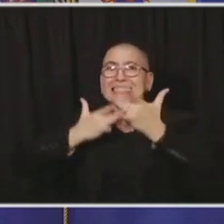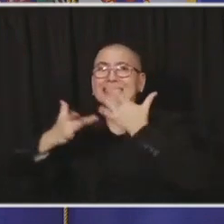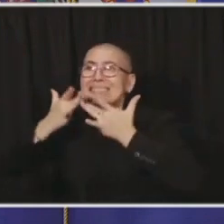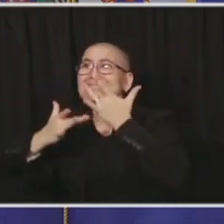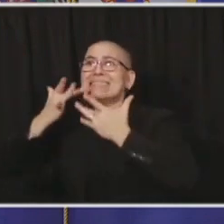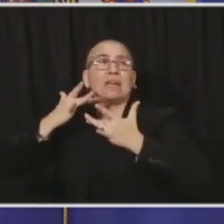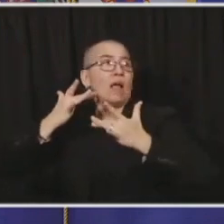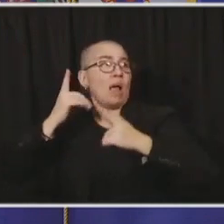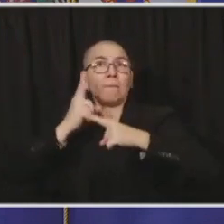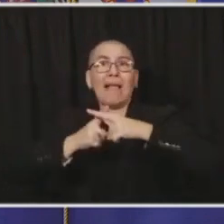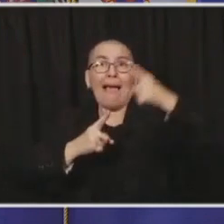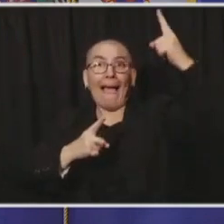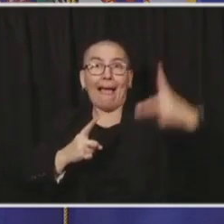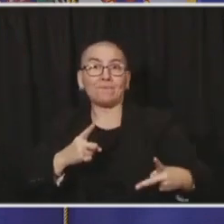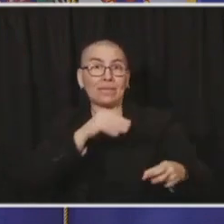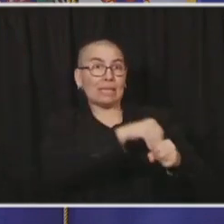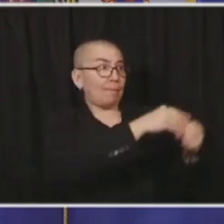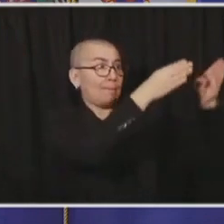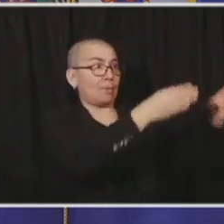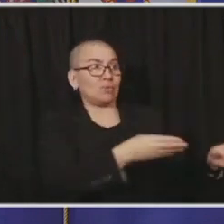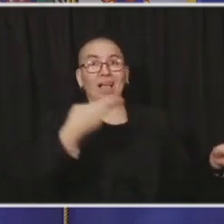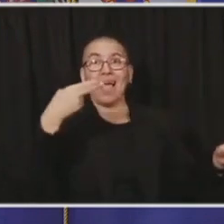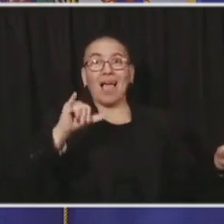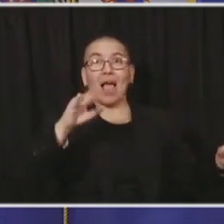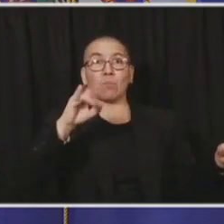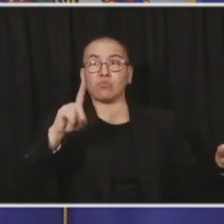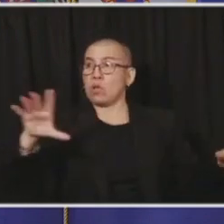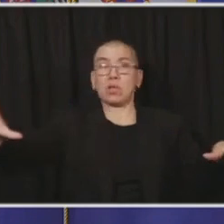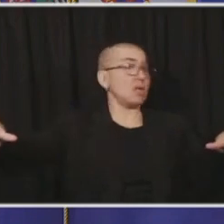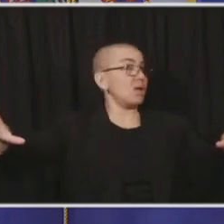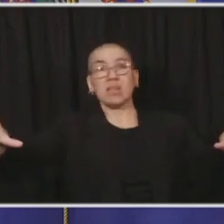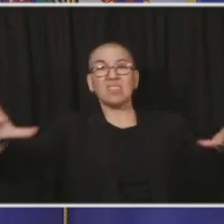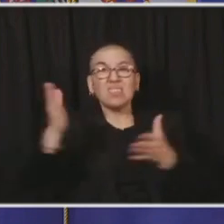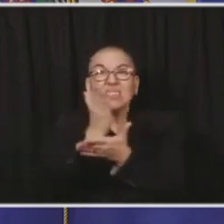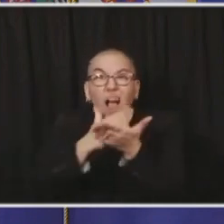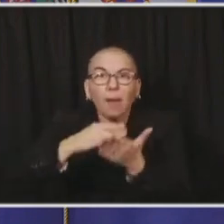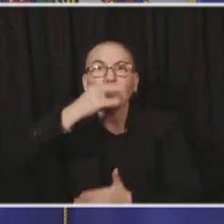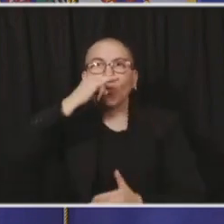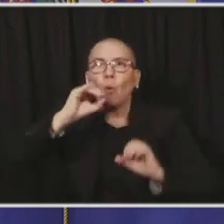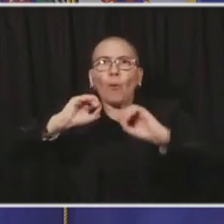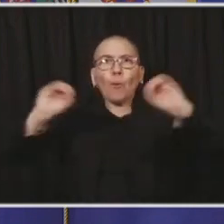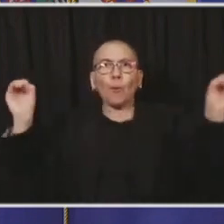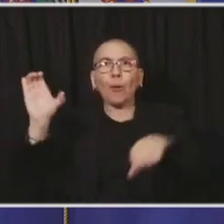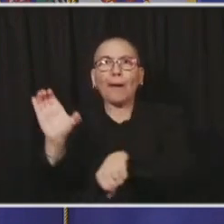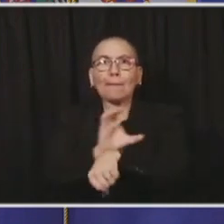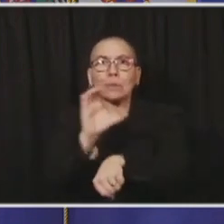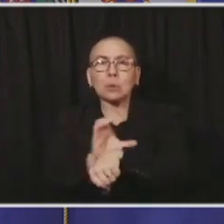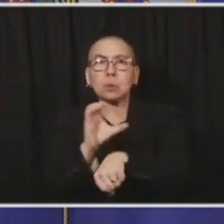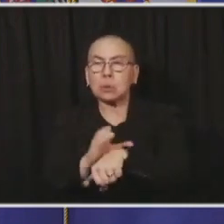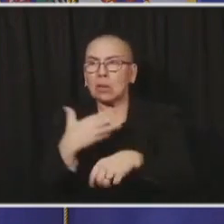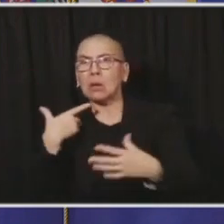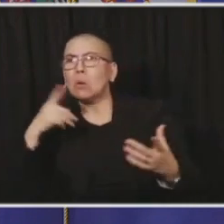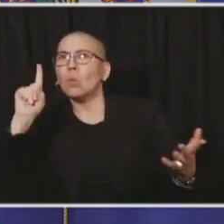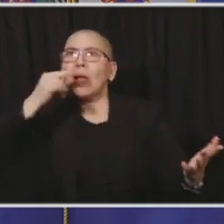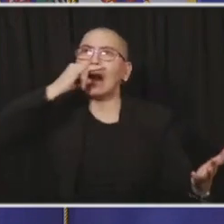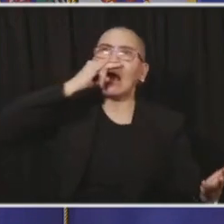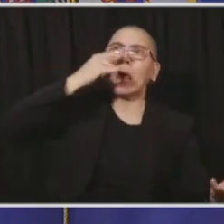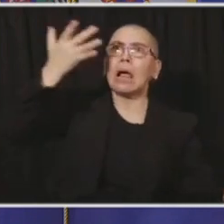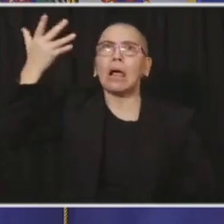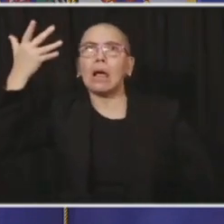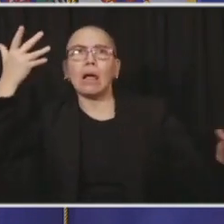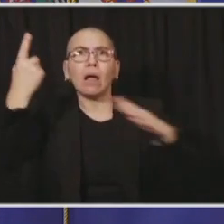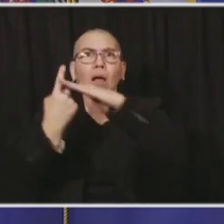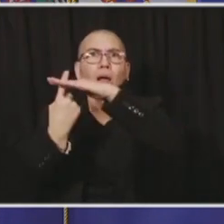your children don't have that access to that computer screen and you're not sure where they're at? What we know for certain is, and what we found out during this